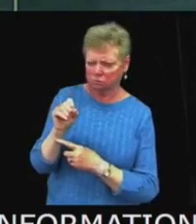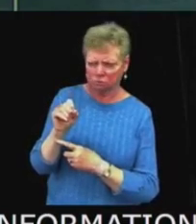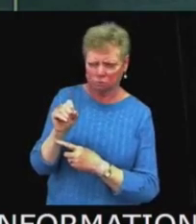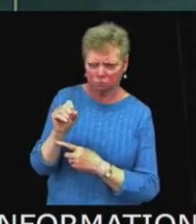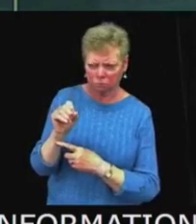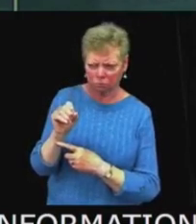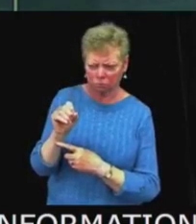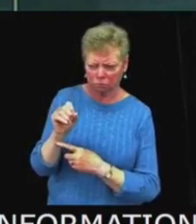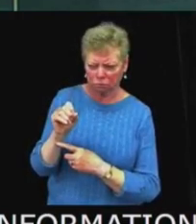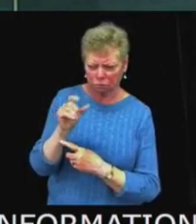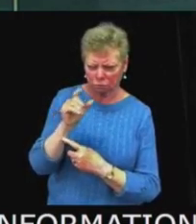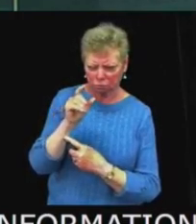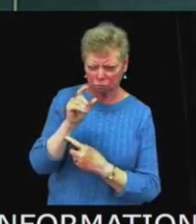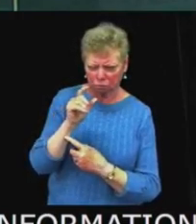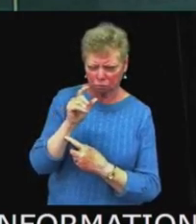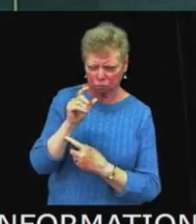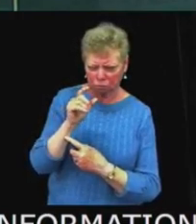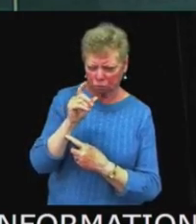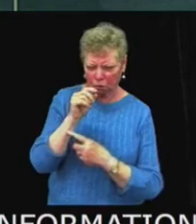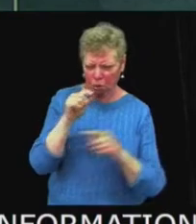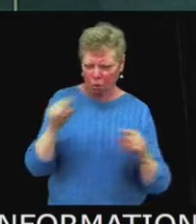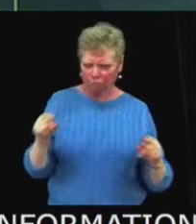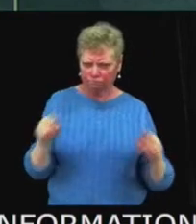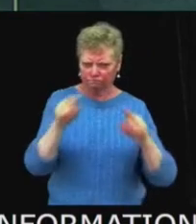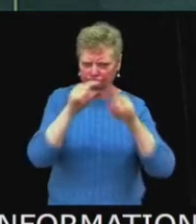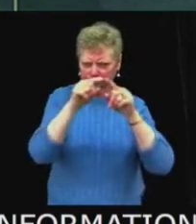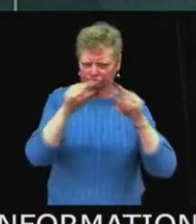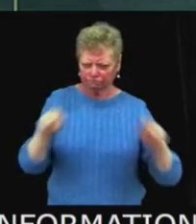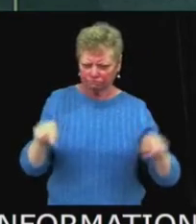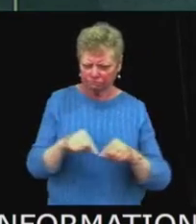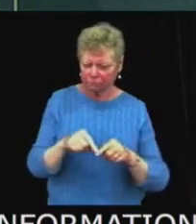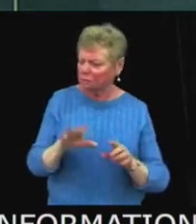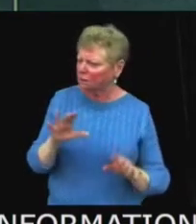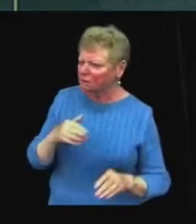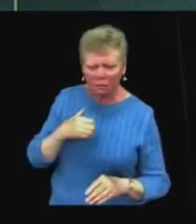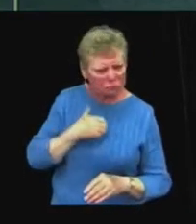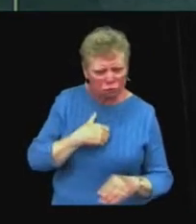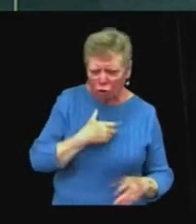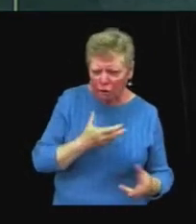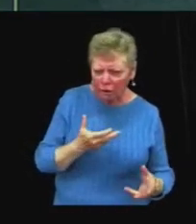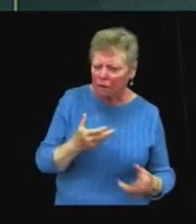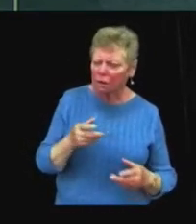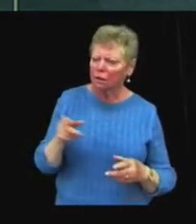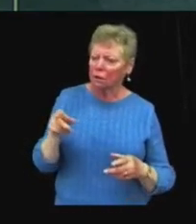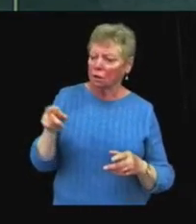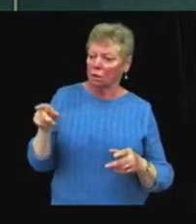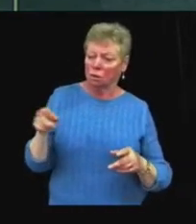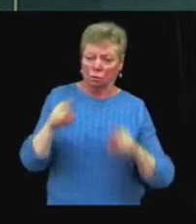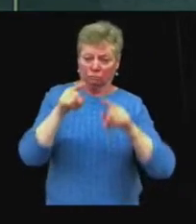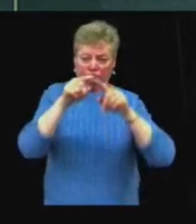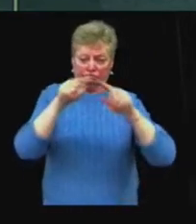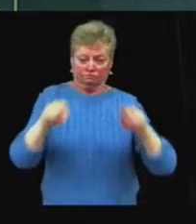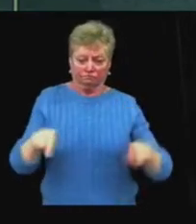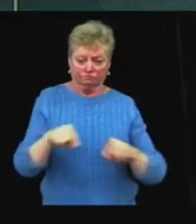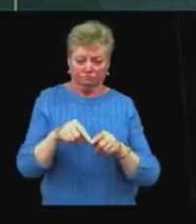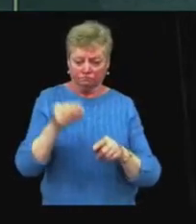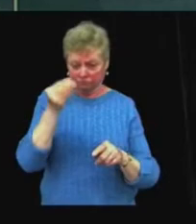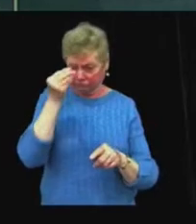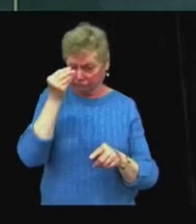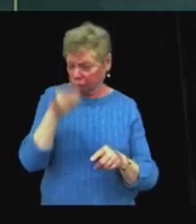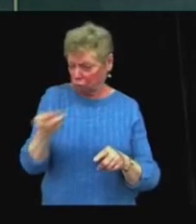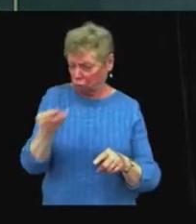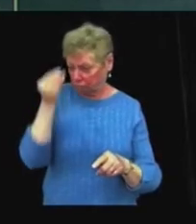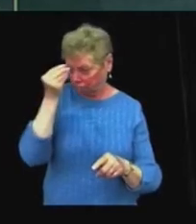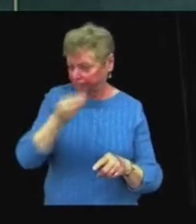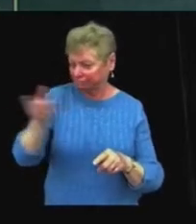the triangle? I'm sorry? To whom did you then convey the information about the McDonald's? You said you